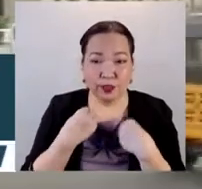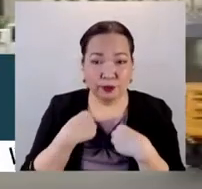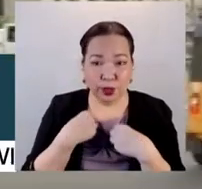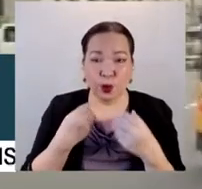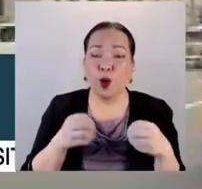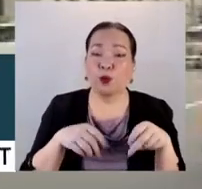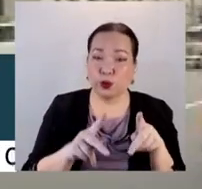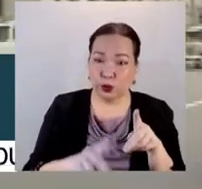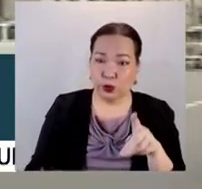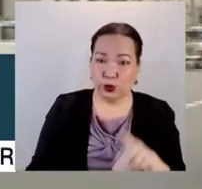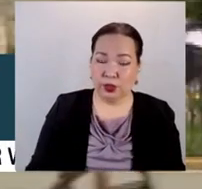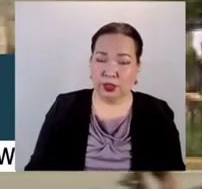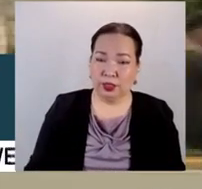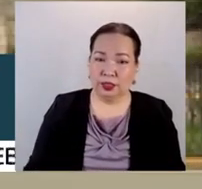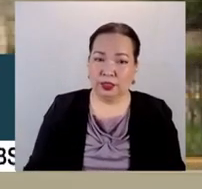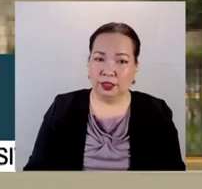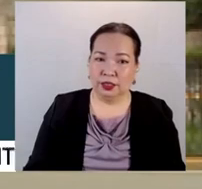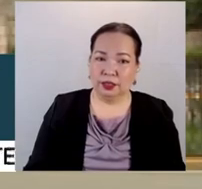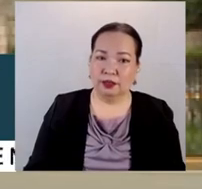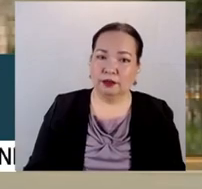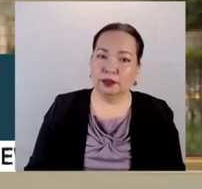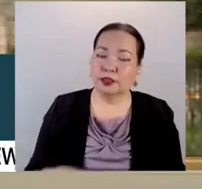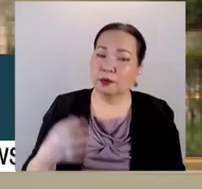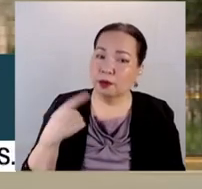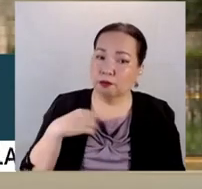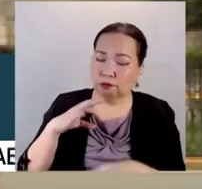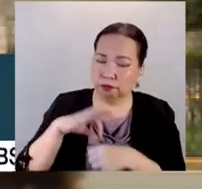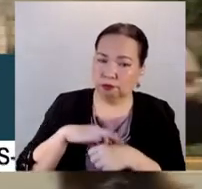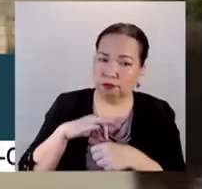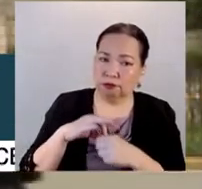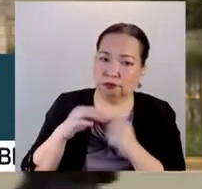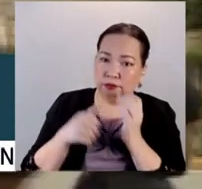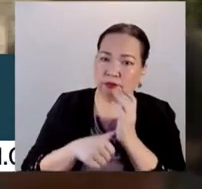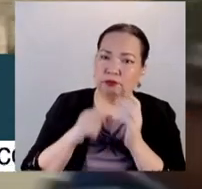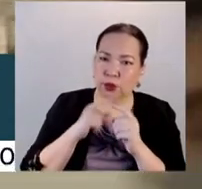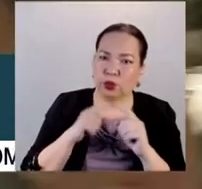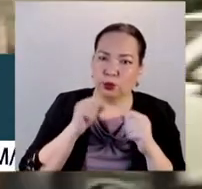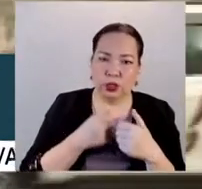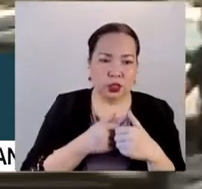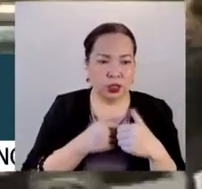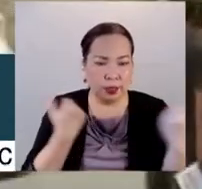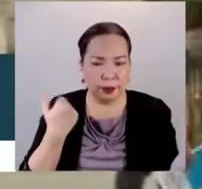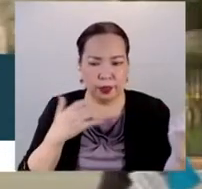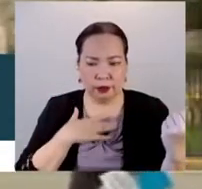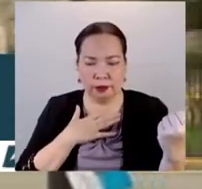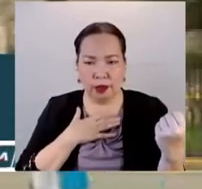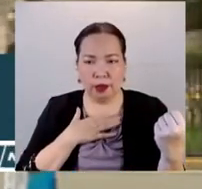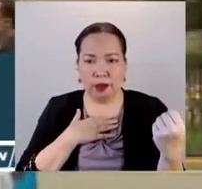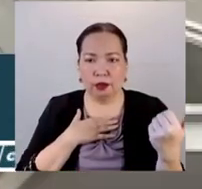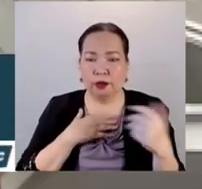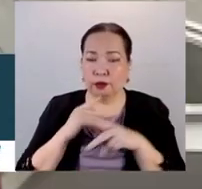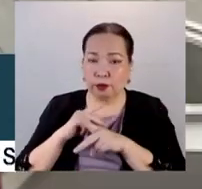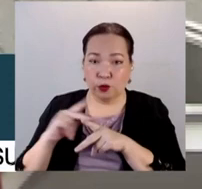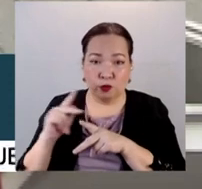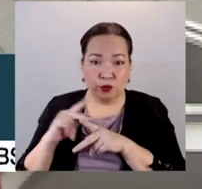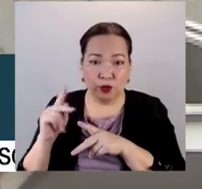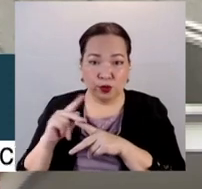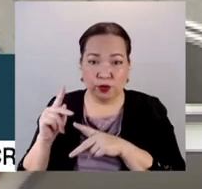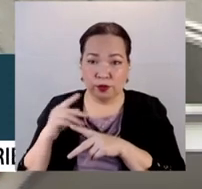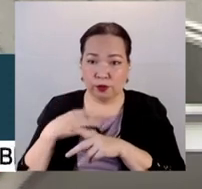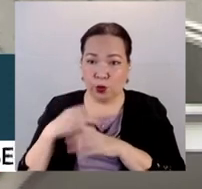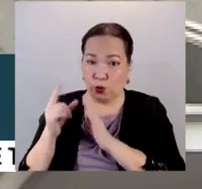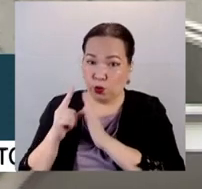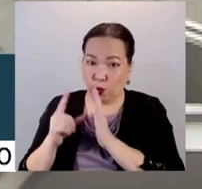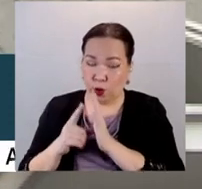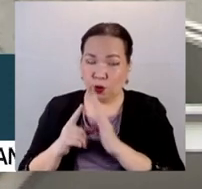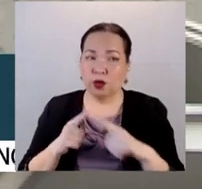of the commissional election, modestly I said I was able to prove that I can separate my profession with what is